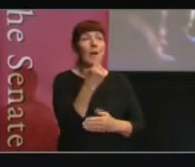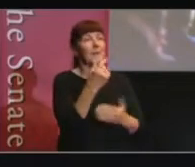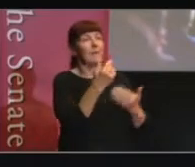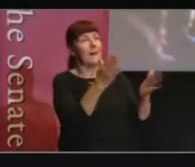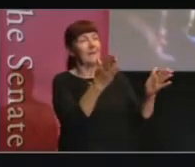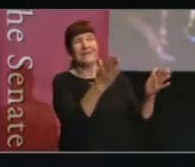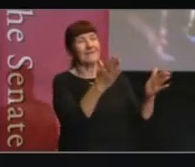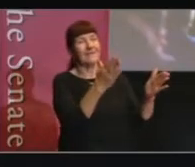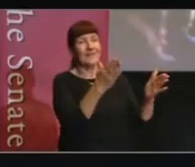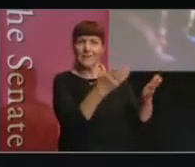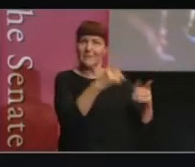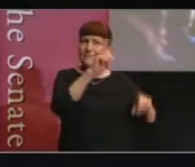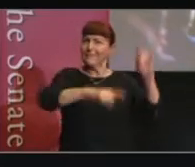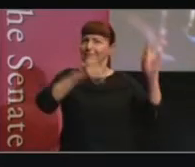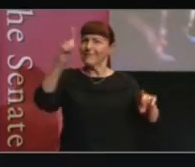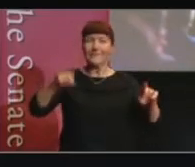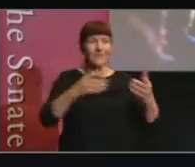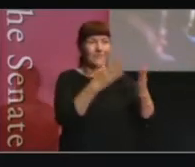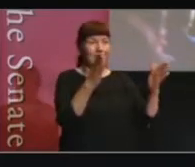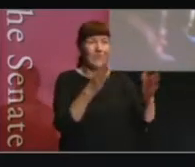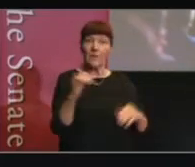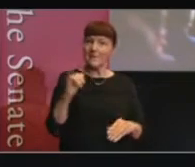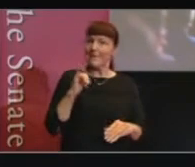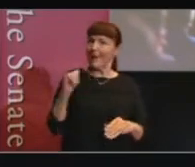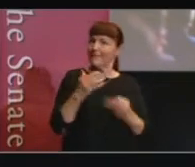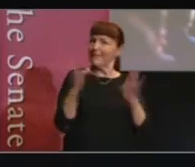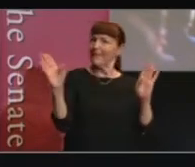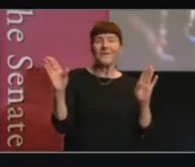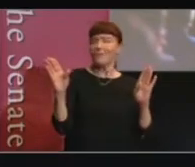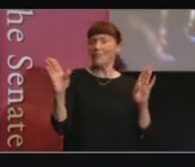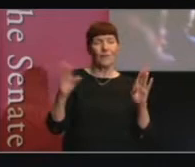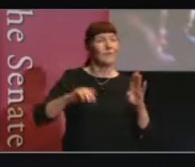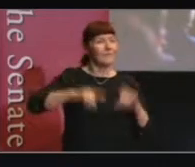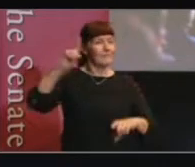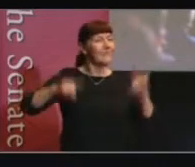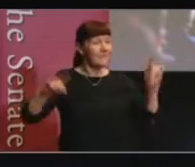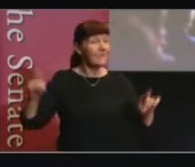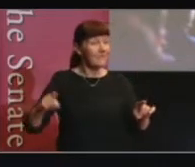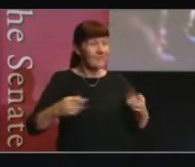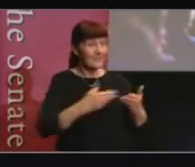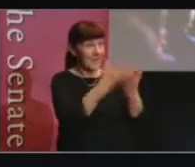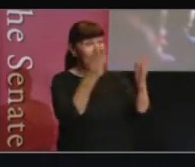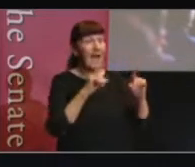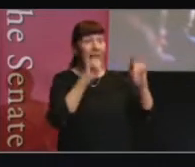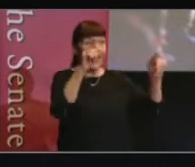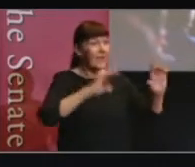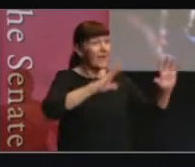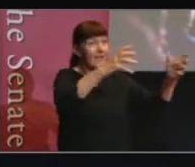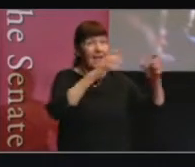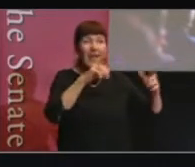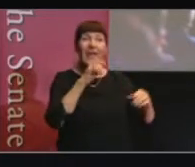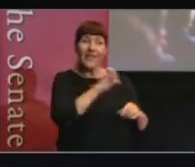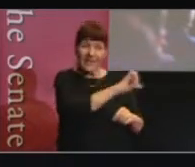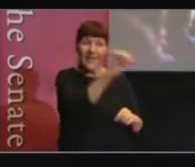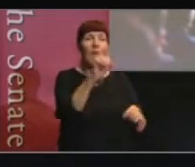especially there's not just a public that looks like us. And that the publics out there want control over their